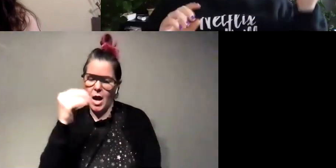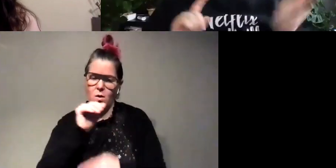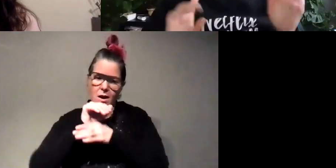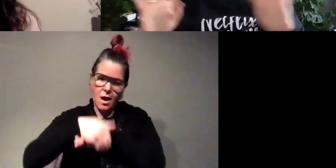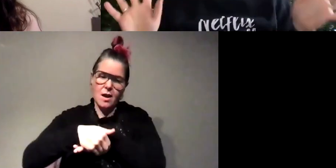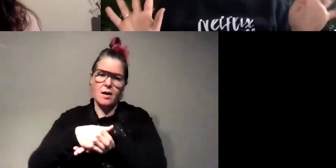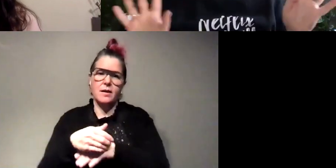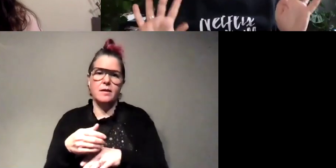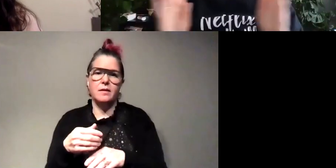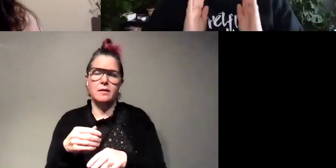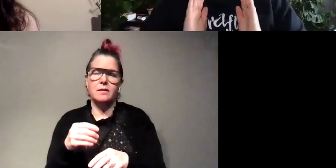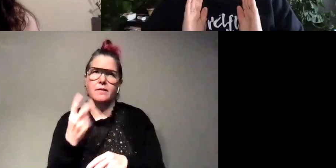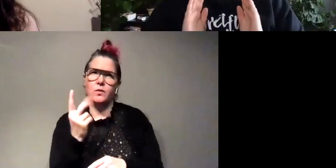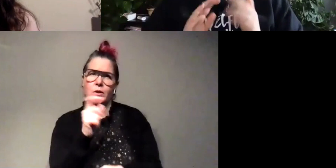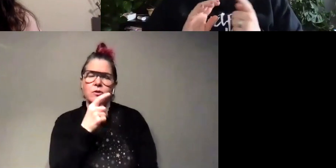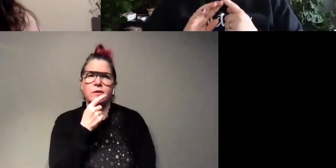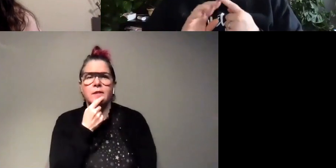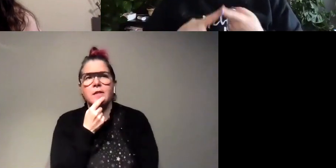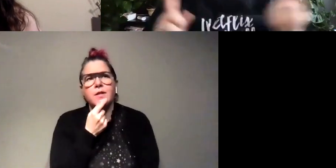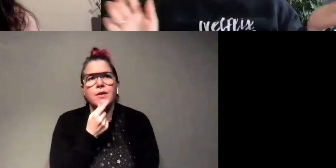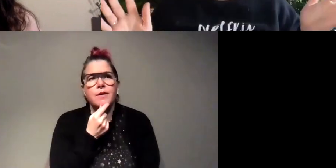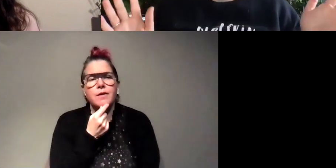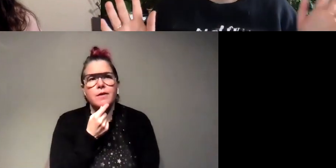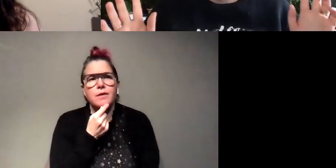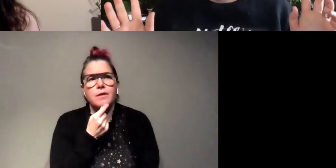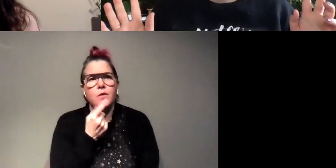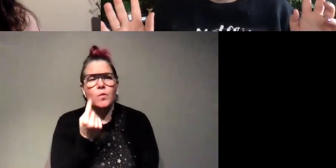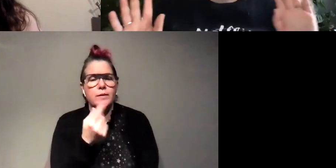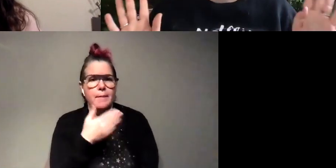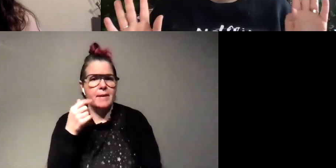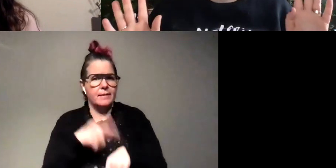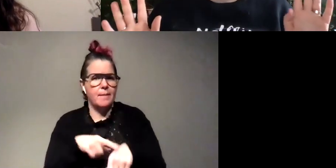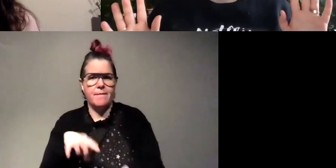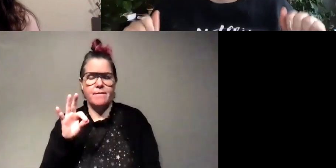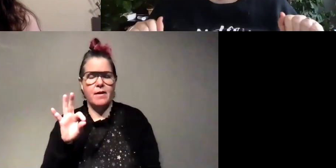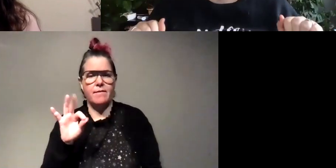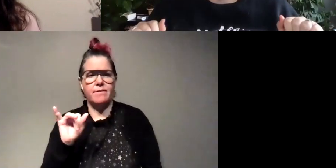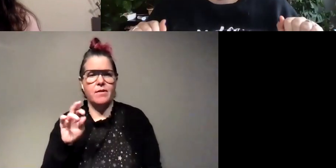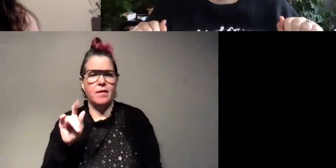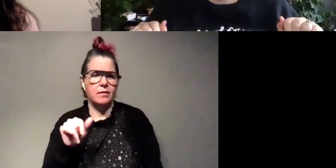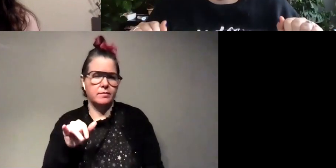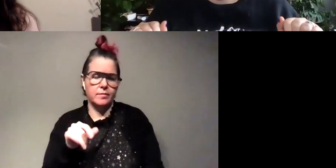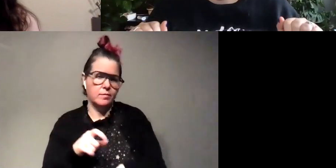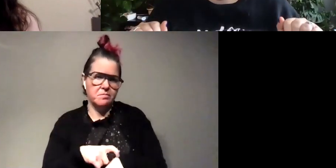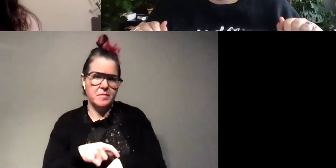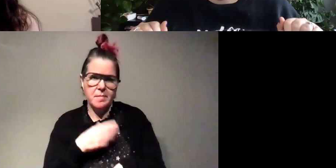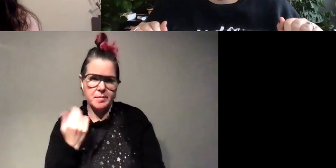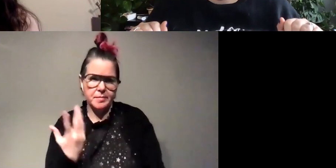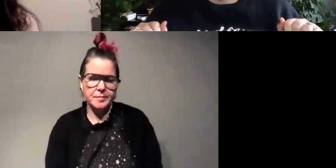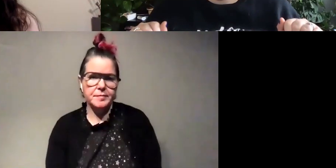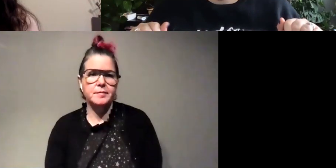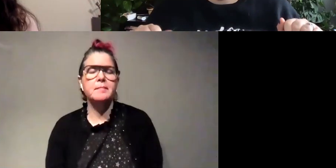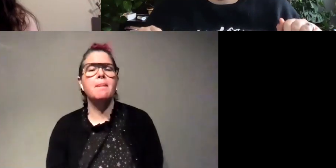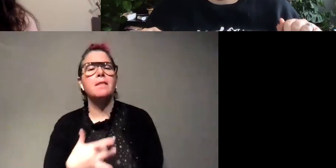okay a couple questions when you what is the best time to go find a firefly when you're out in field um so we usually